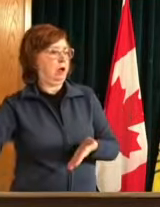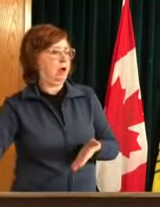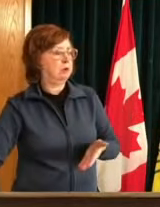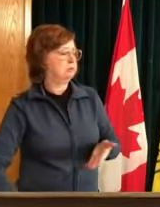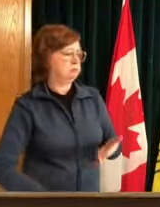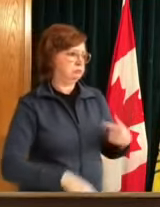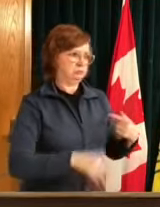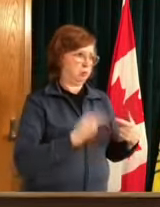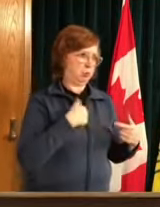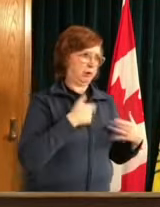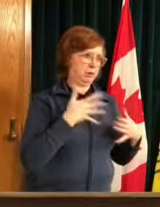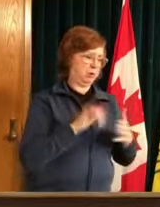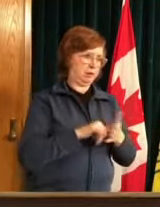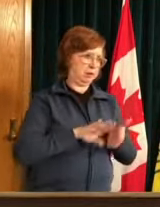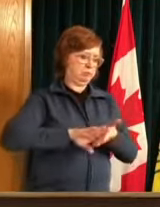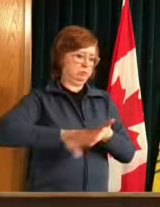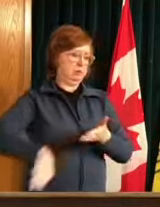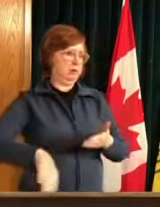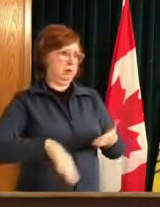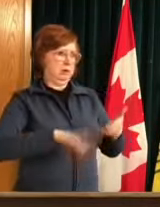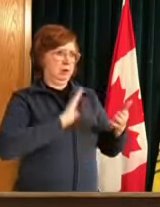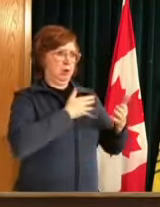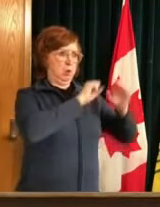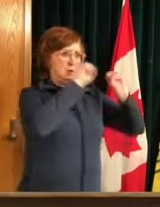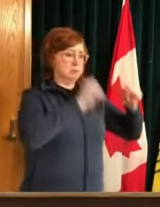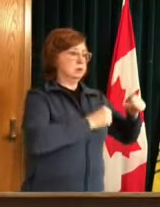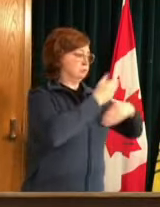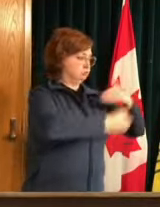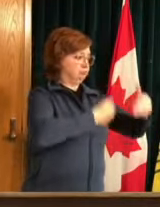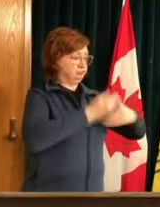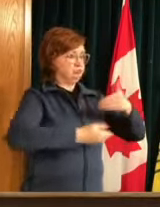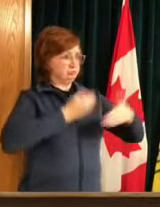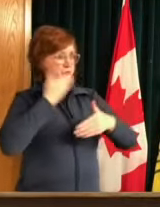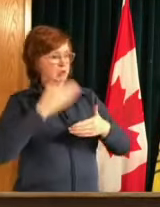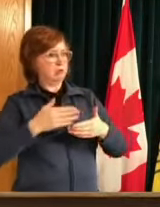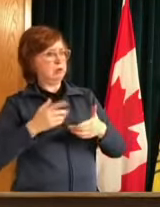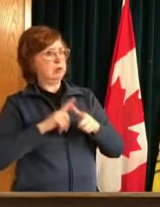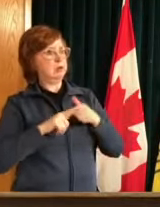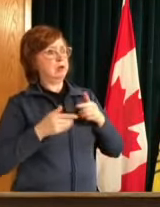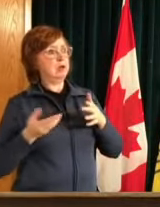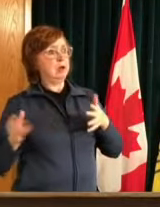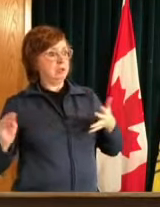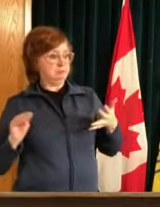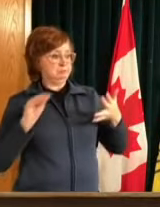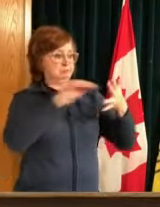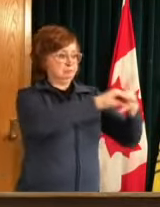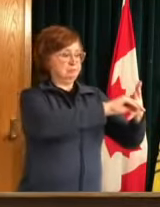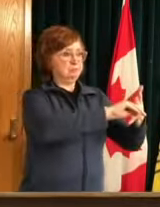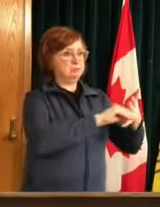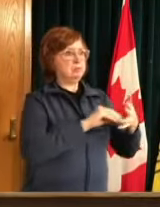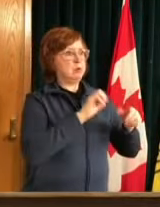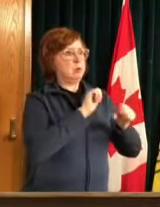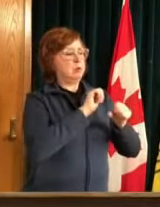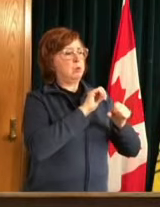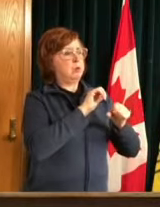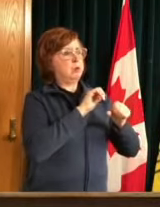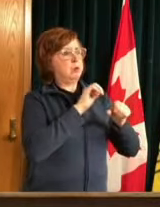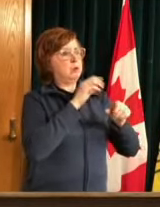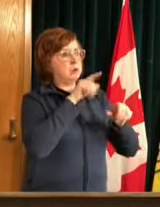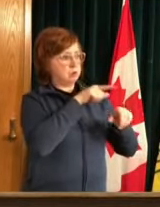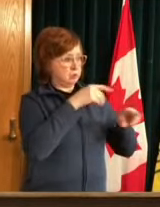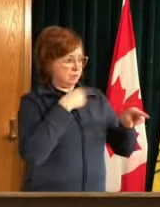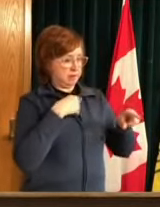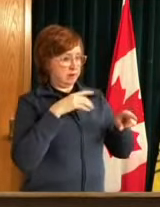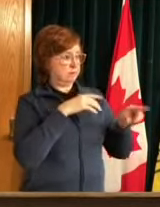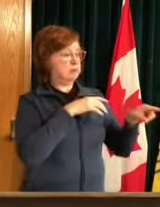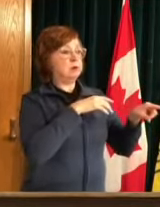the capacity of the system and why we uh had chosen those larger uh workplaces that may have a grocery store and a pharmacy